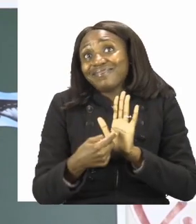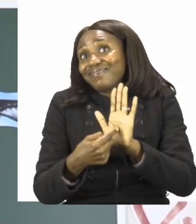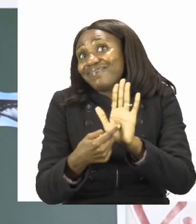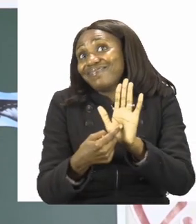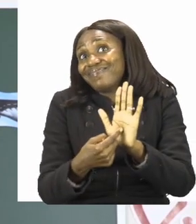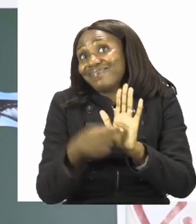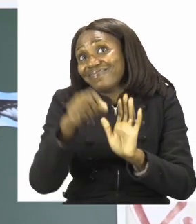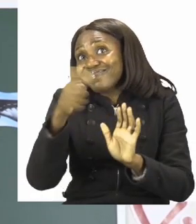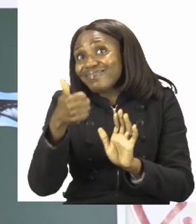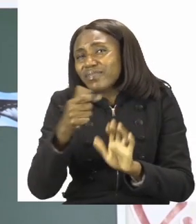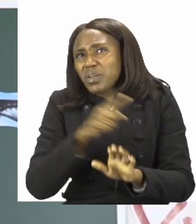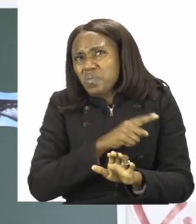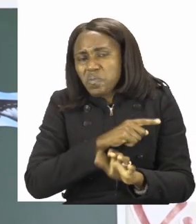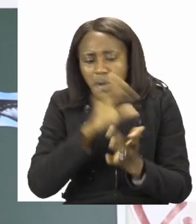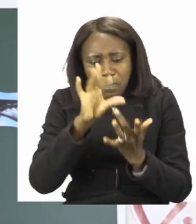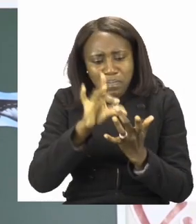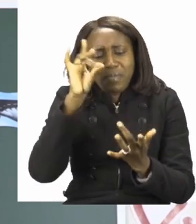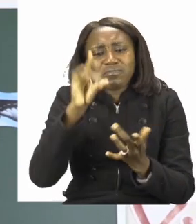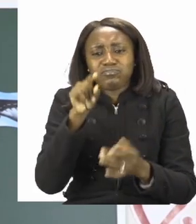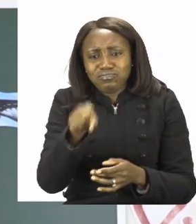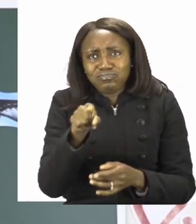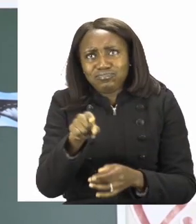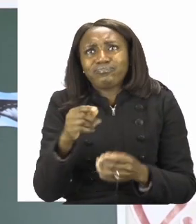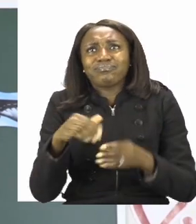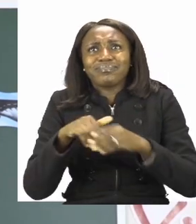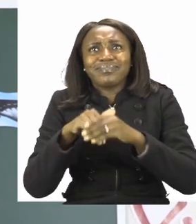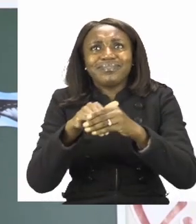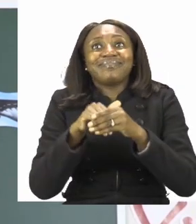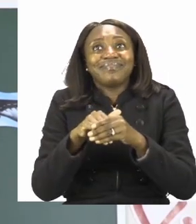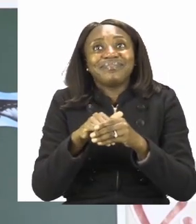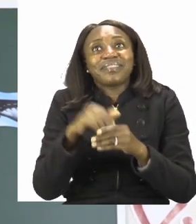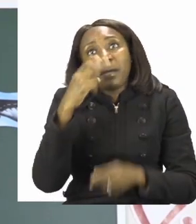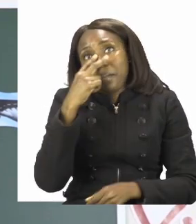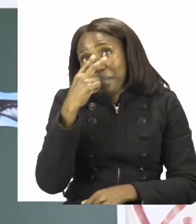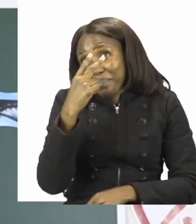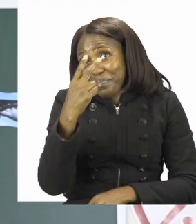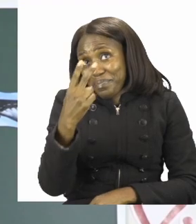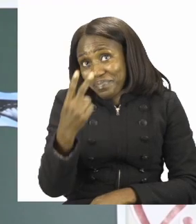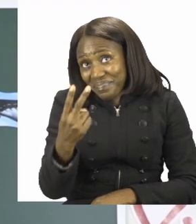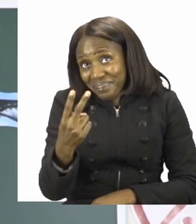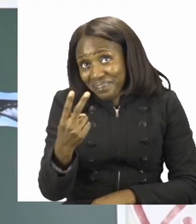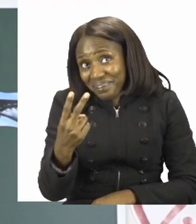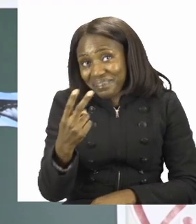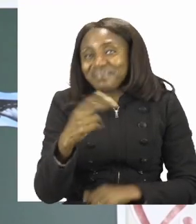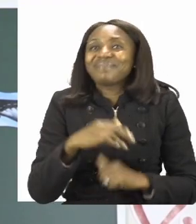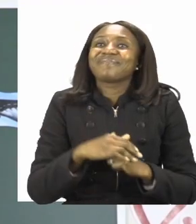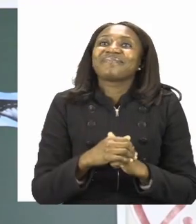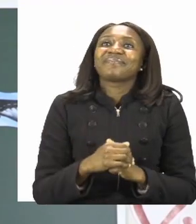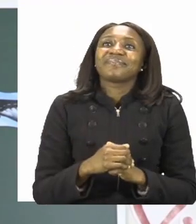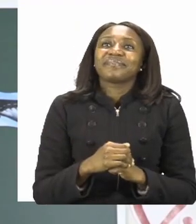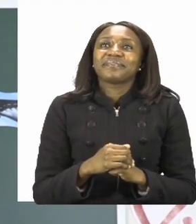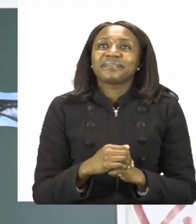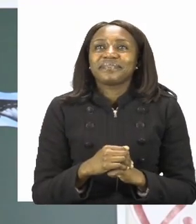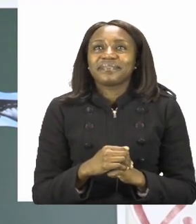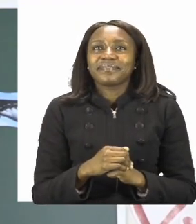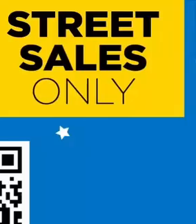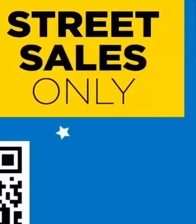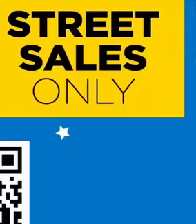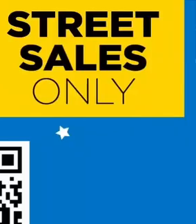tell them why it's your favorite transport. I'll see you when you're done, my children, after the advert break.